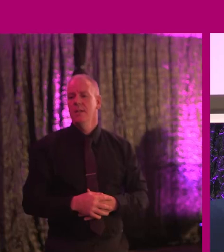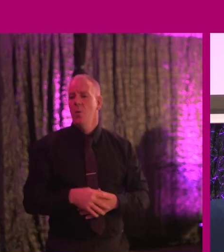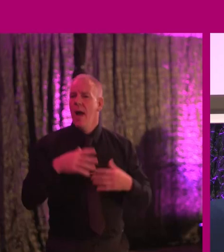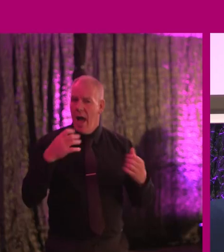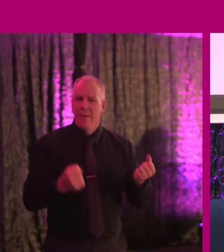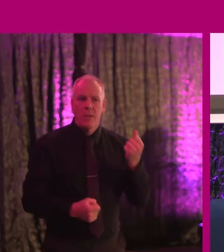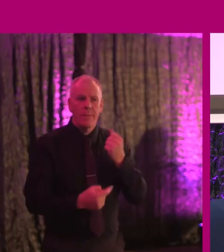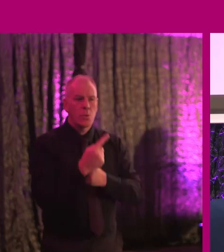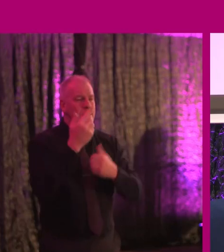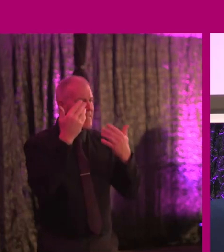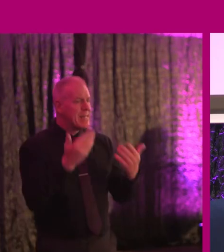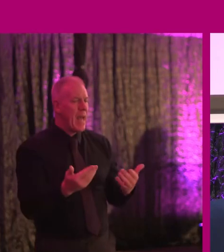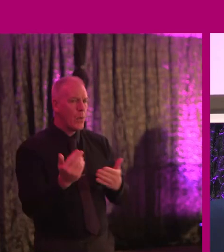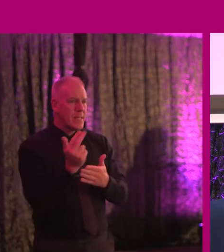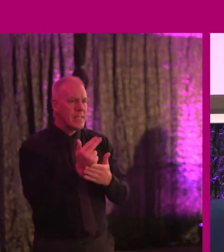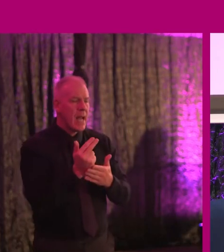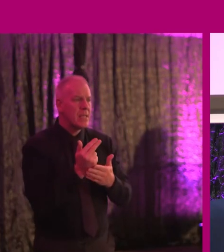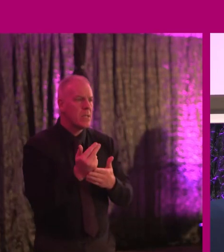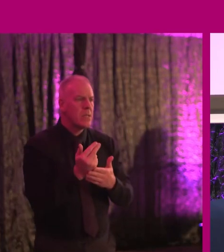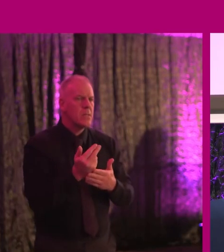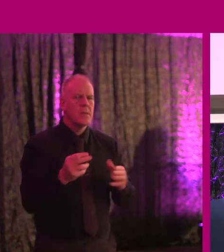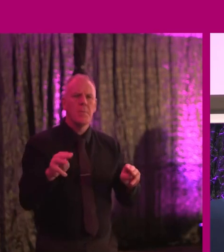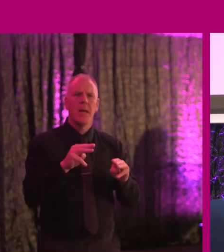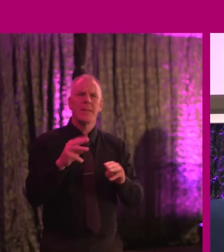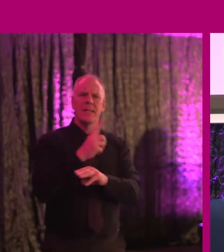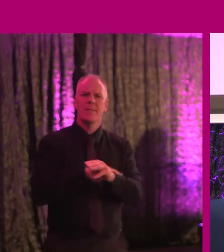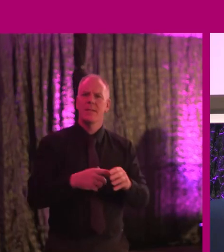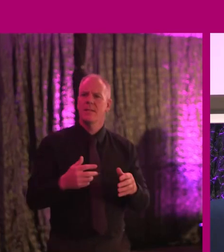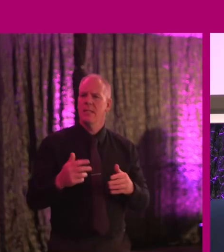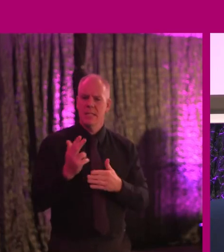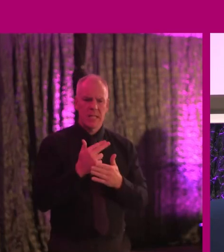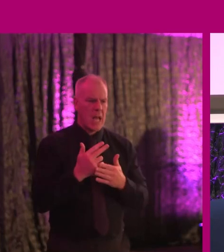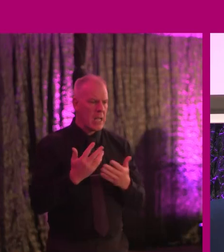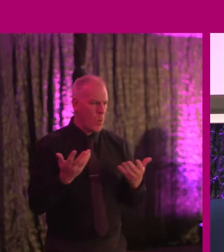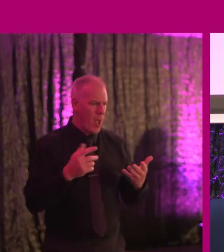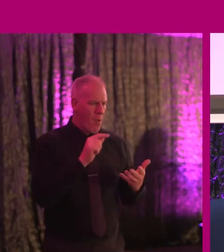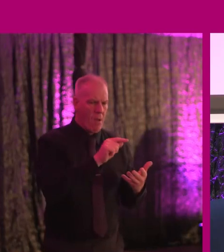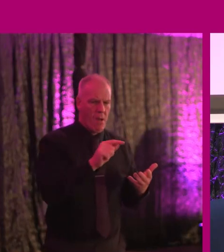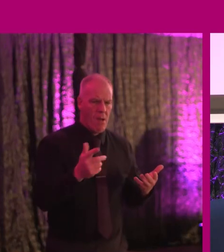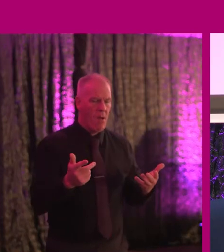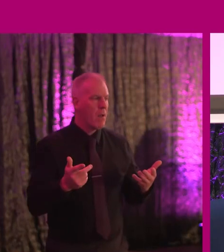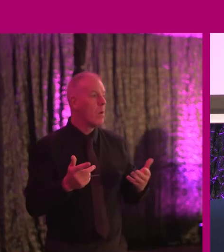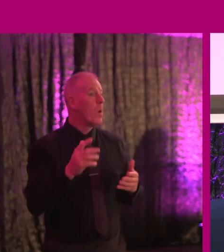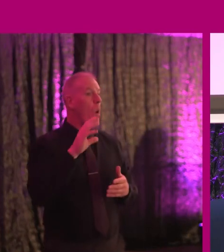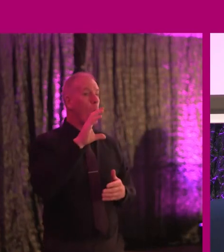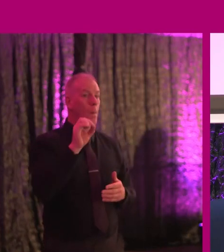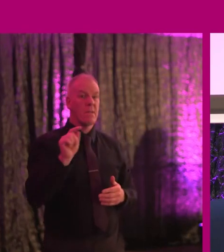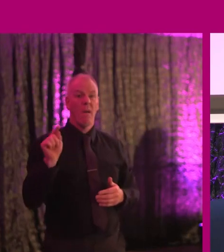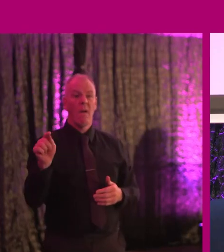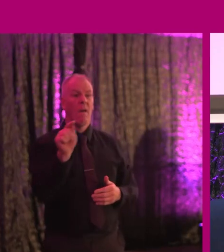as we're designing this, where are people with disabilities in the design process? So what we're seeing in our companies now